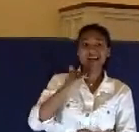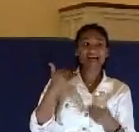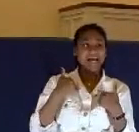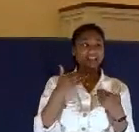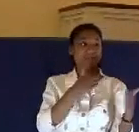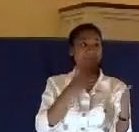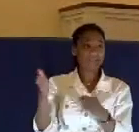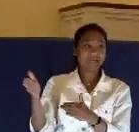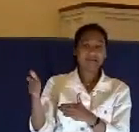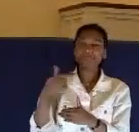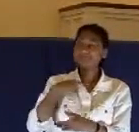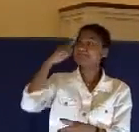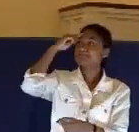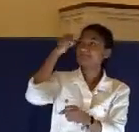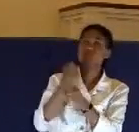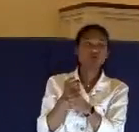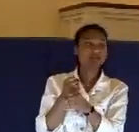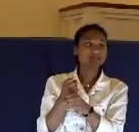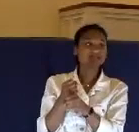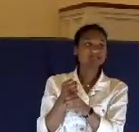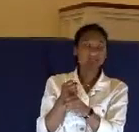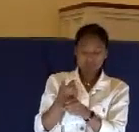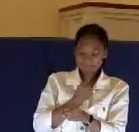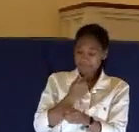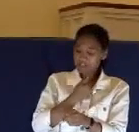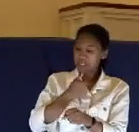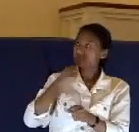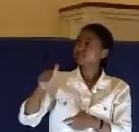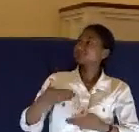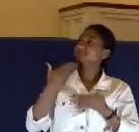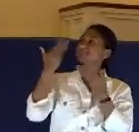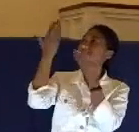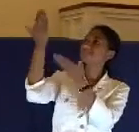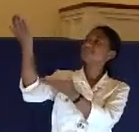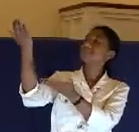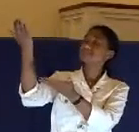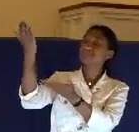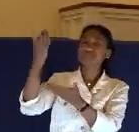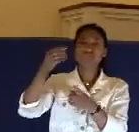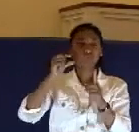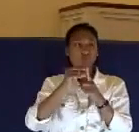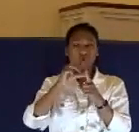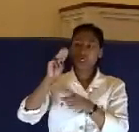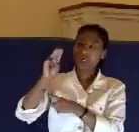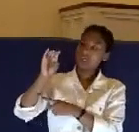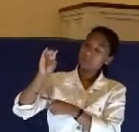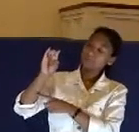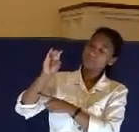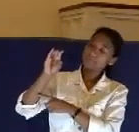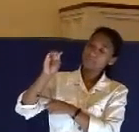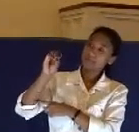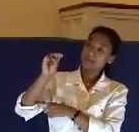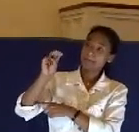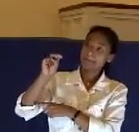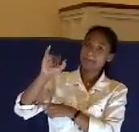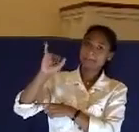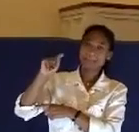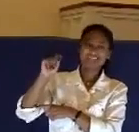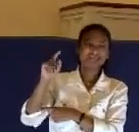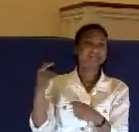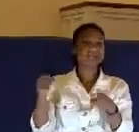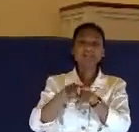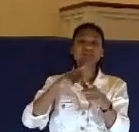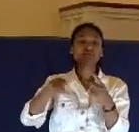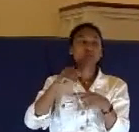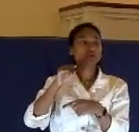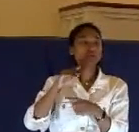to trust God, to commit himself. The word commit is a term that's used like you would commit money to a bank. Or